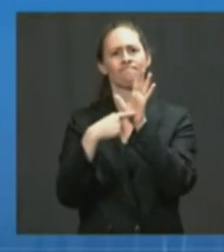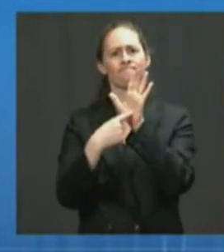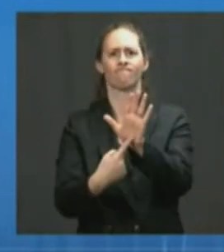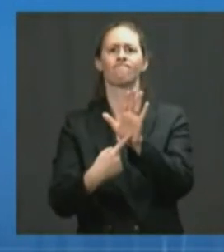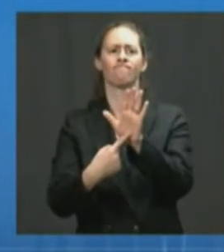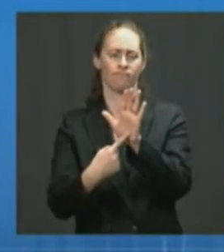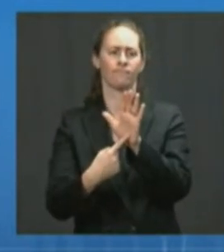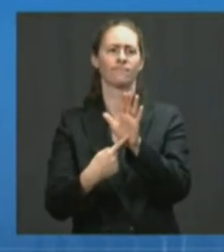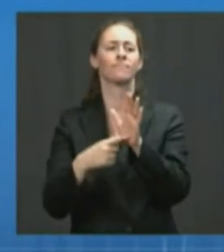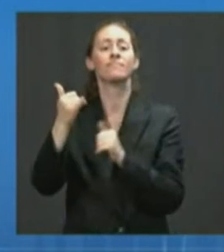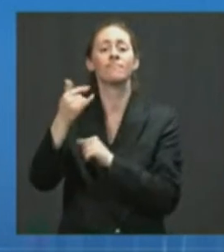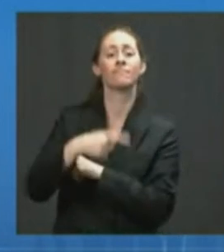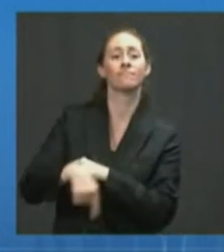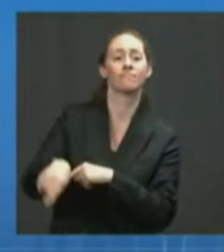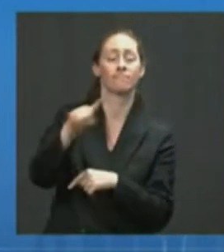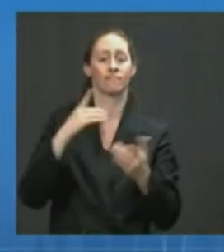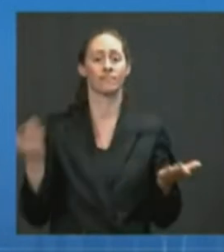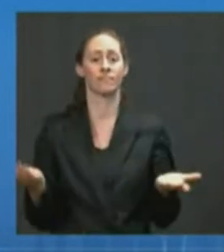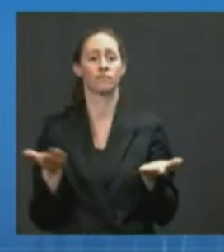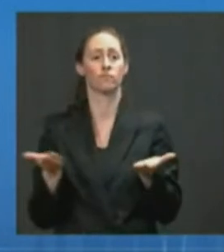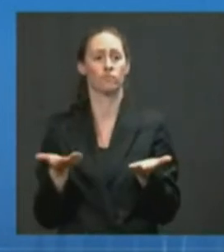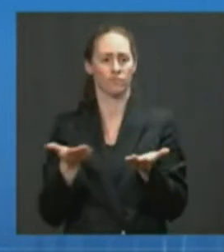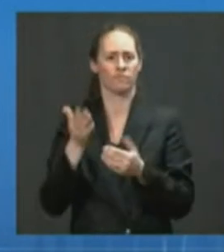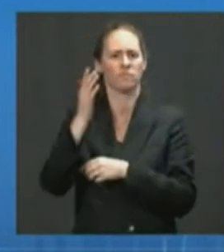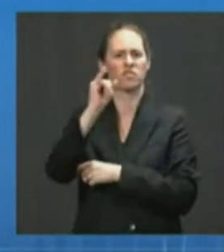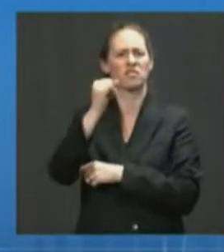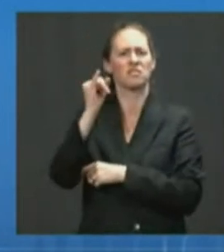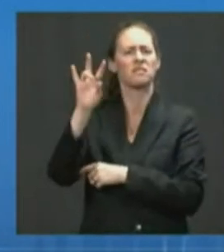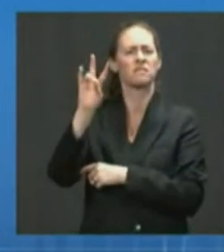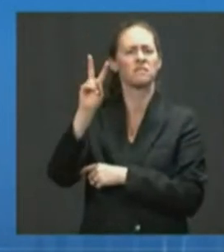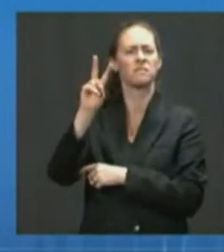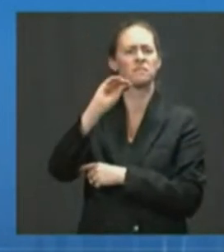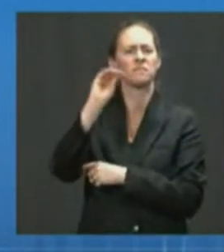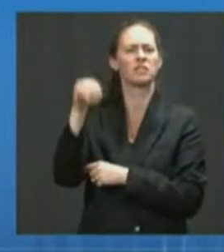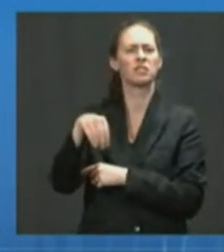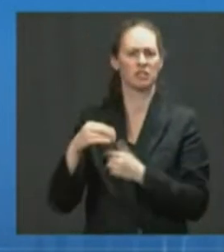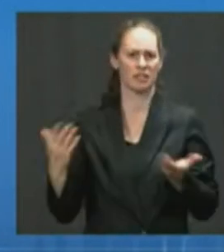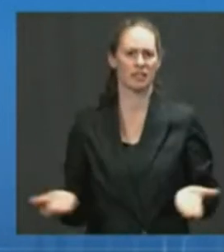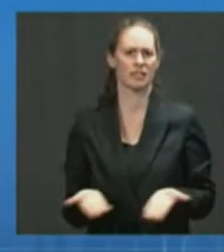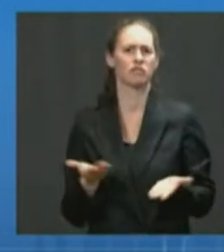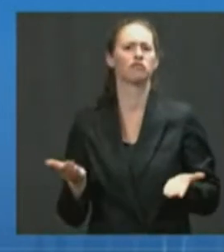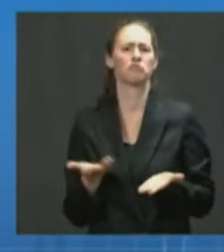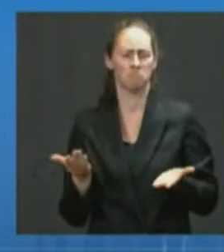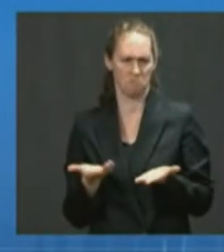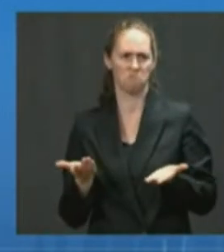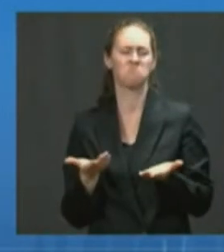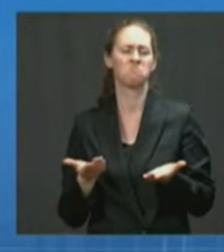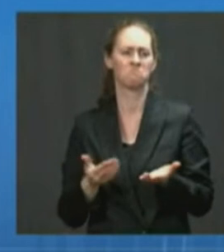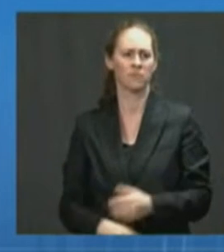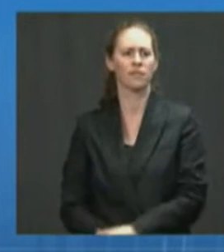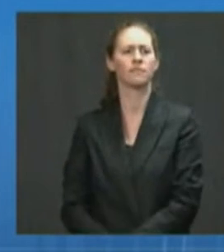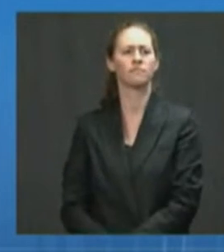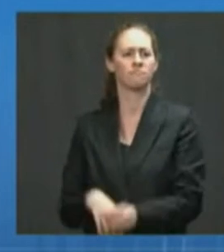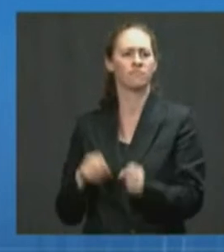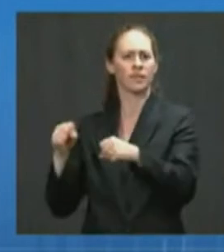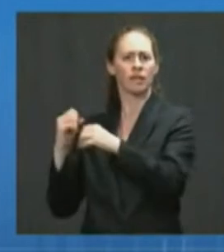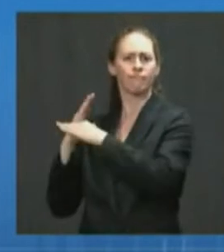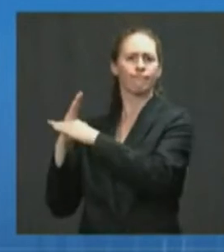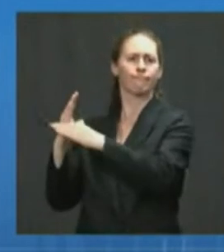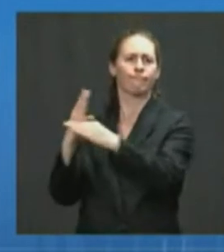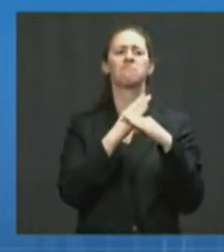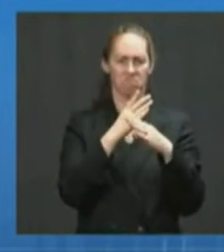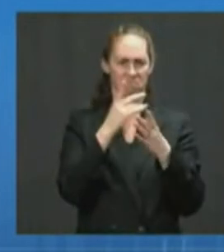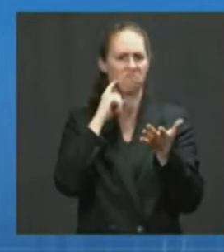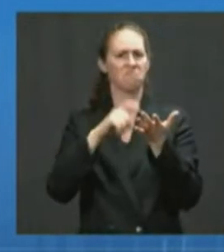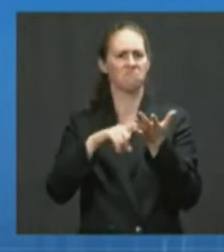States is 72% effective against clinically recognizable disease. Not 100